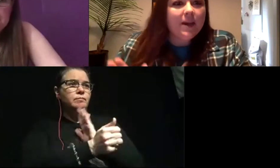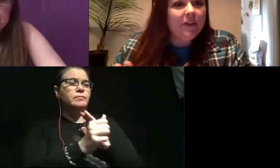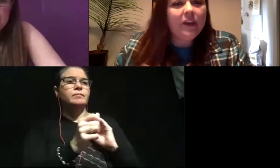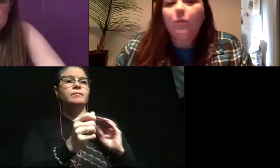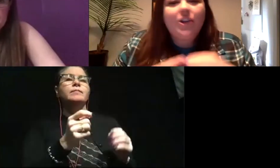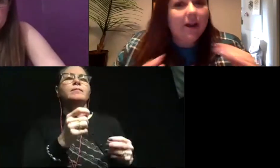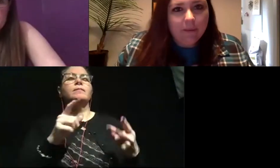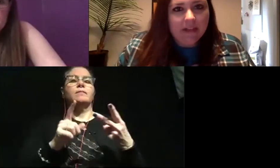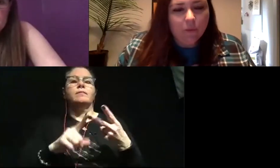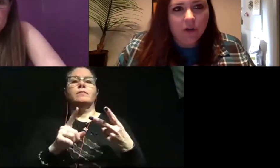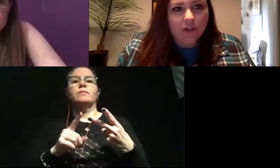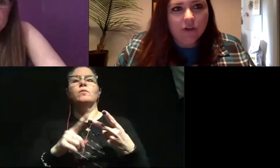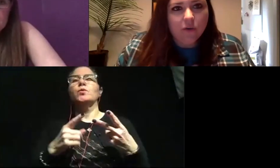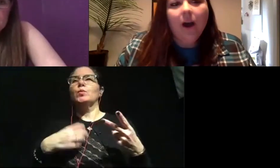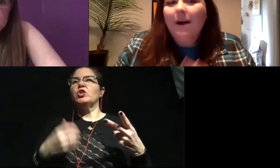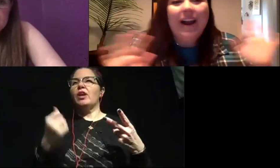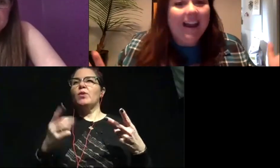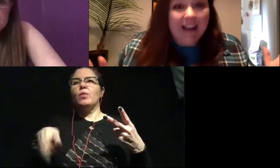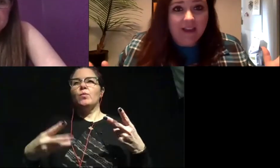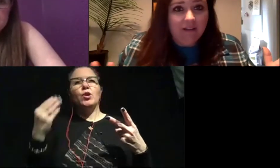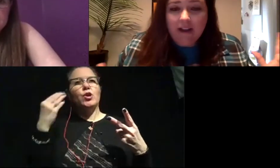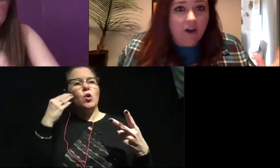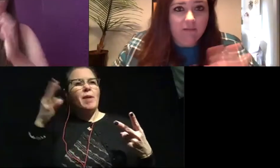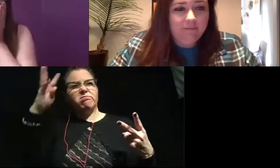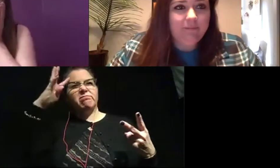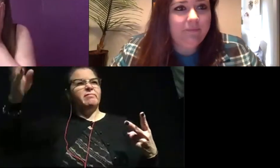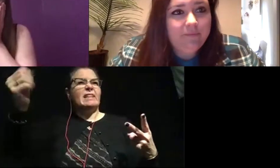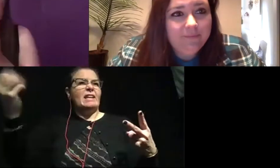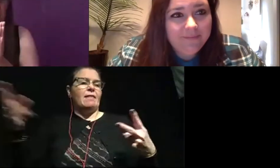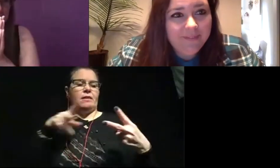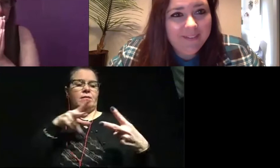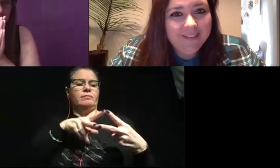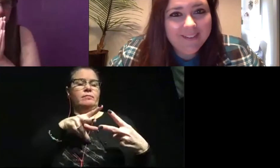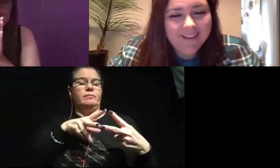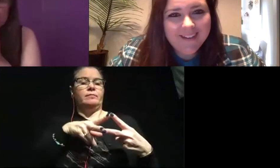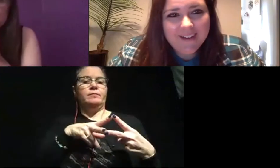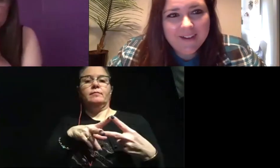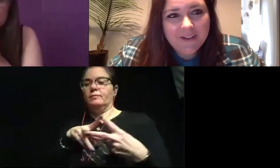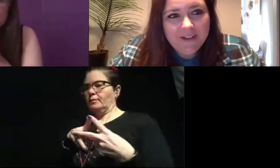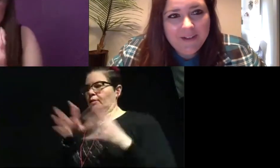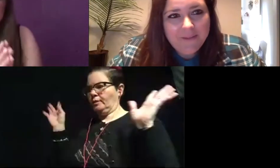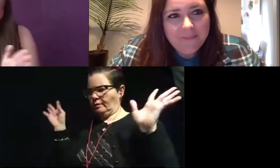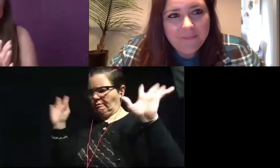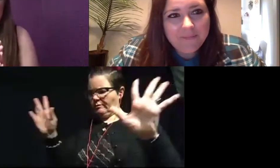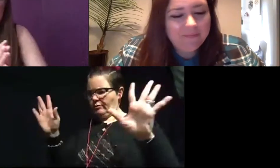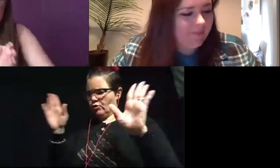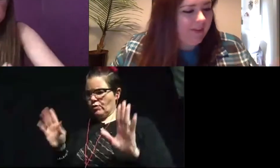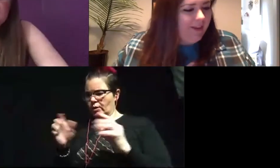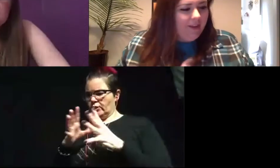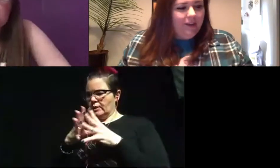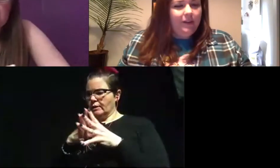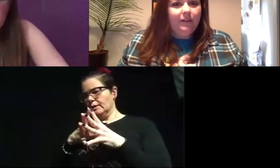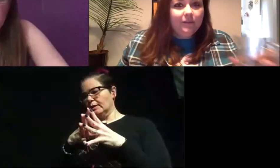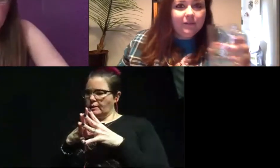what's something that you wish everybody in the world knew about anything at all? Okay. Oh goodness. Okay. These are great questions. Um,